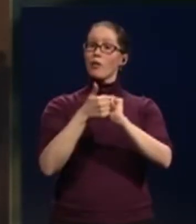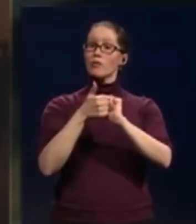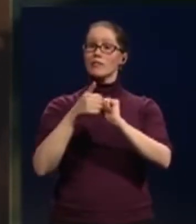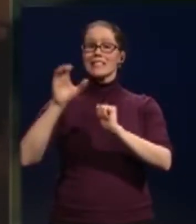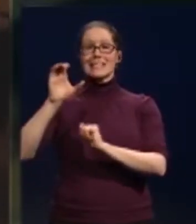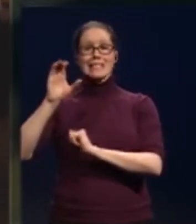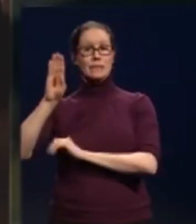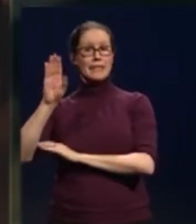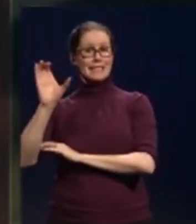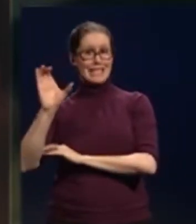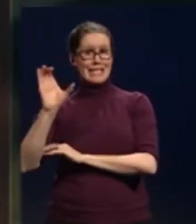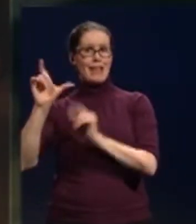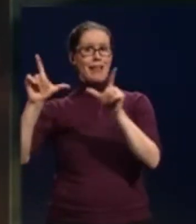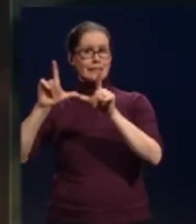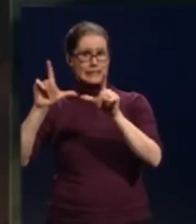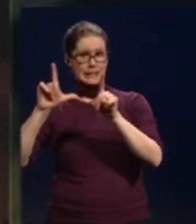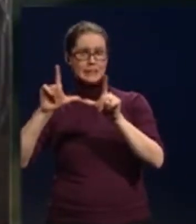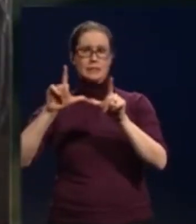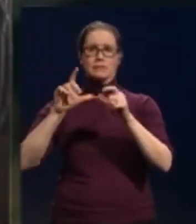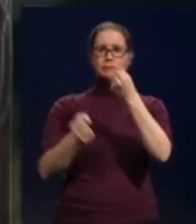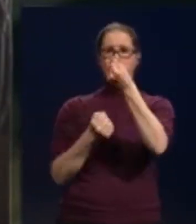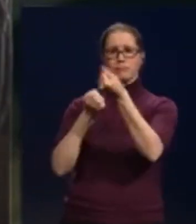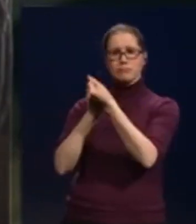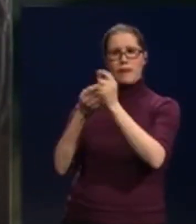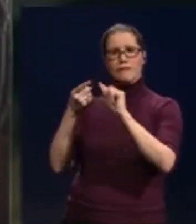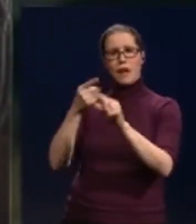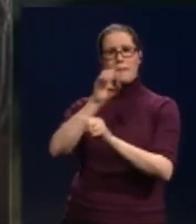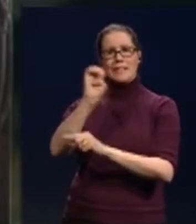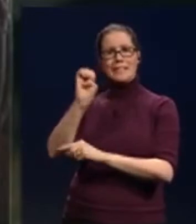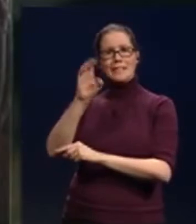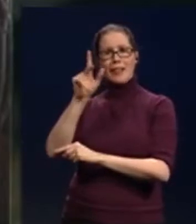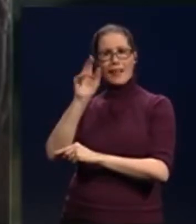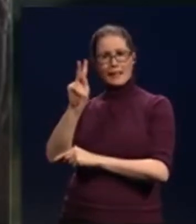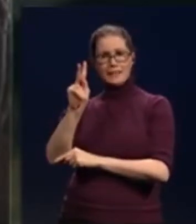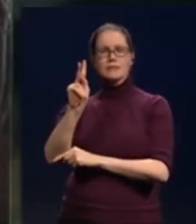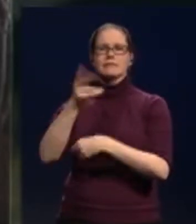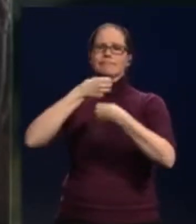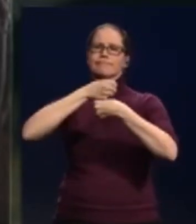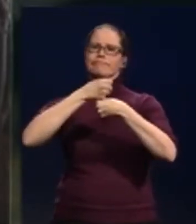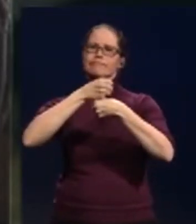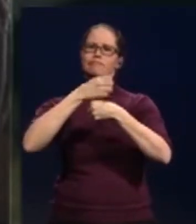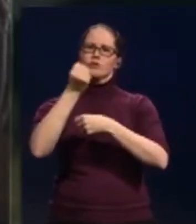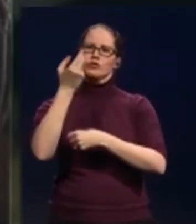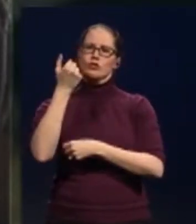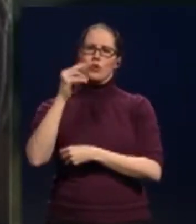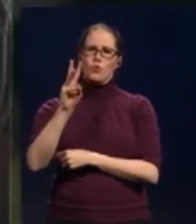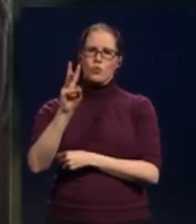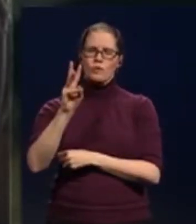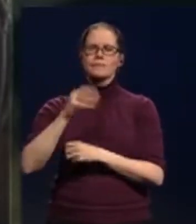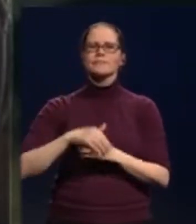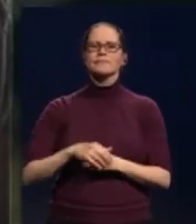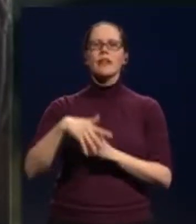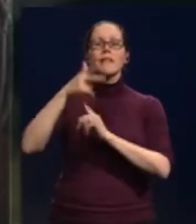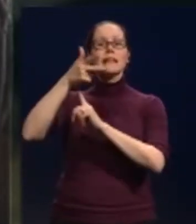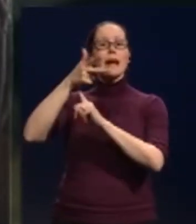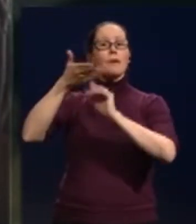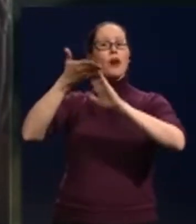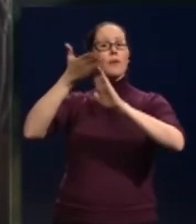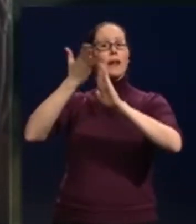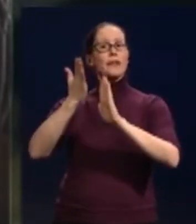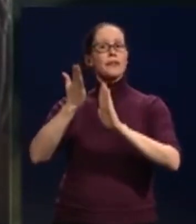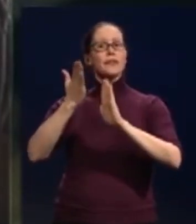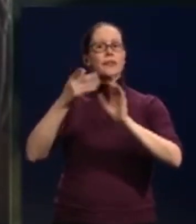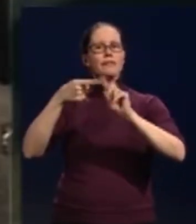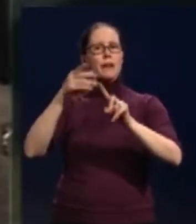and a Eastlink production fund. Peter Sutherland is a camera operator at CBC. He was assigned to the program